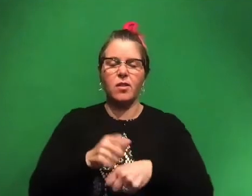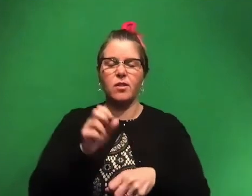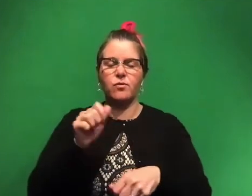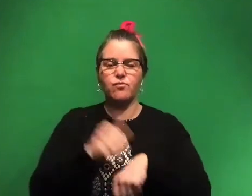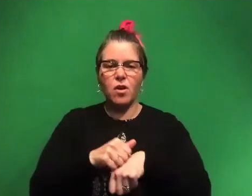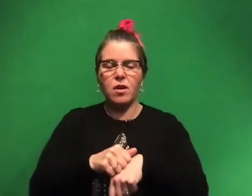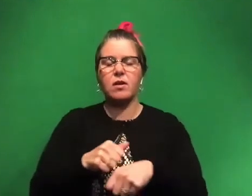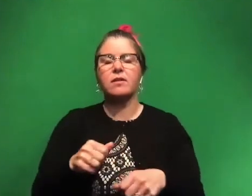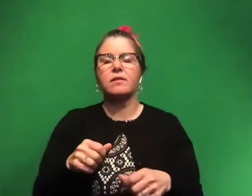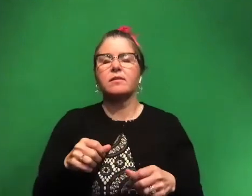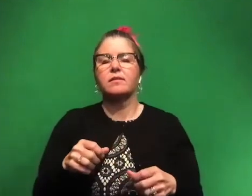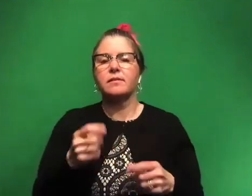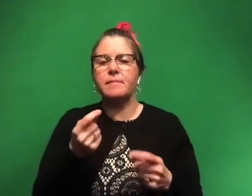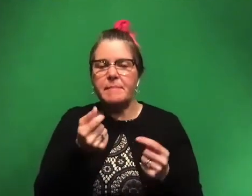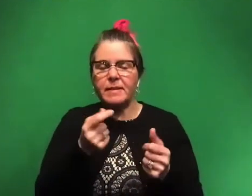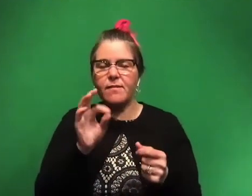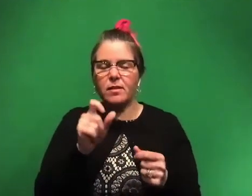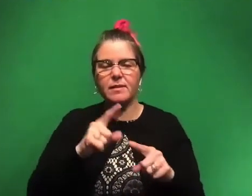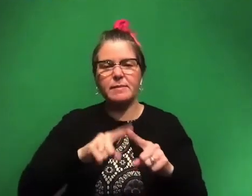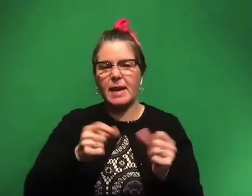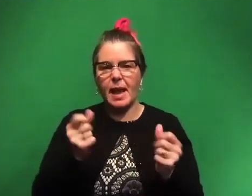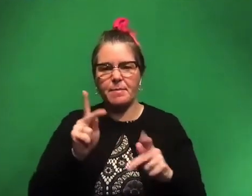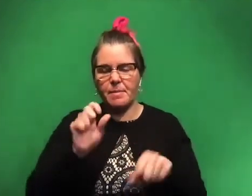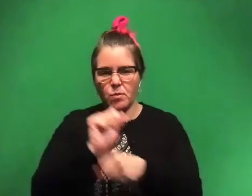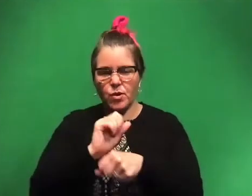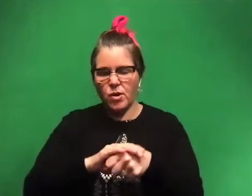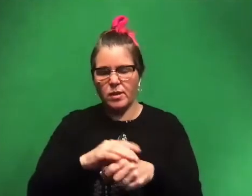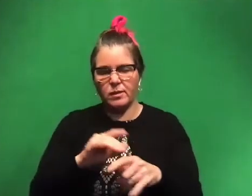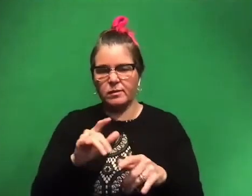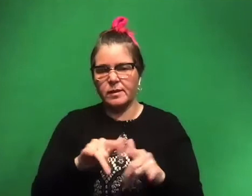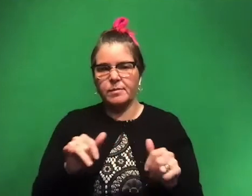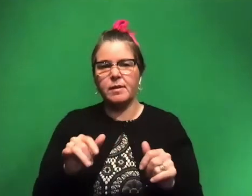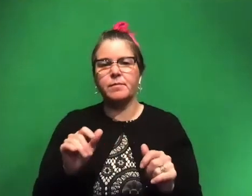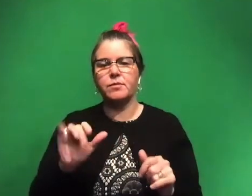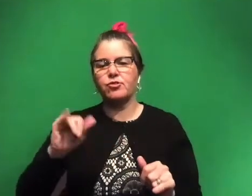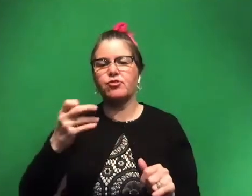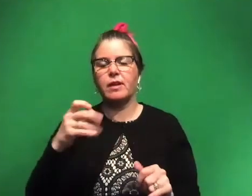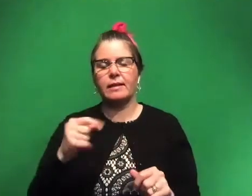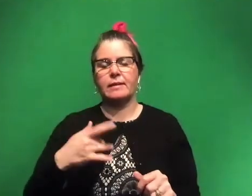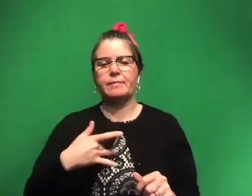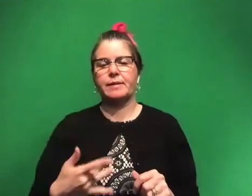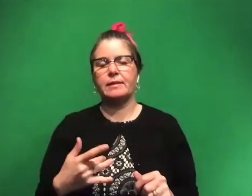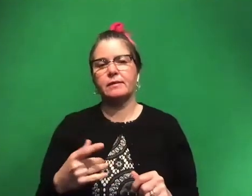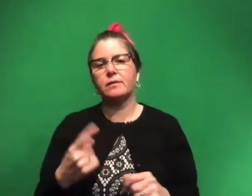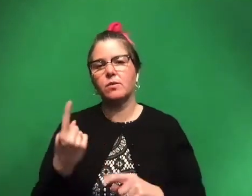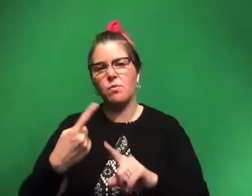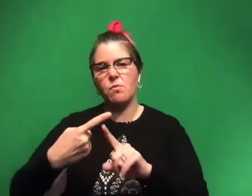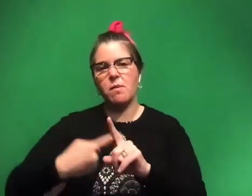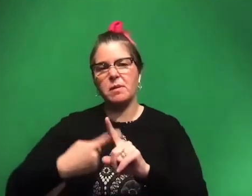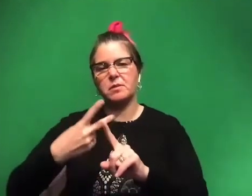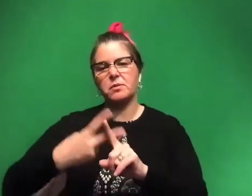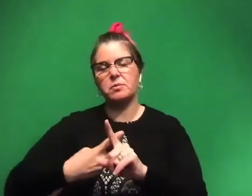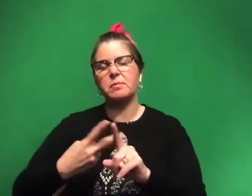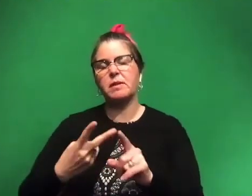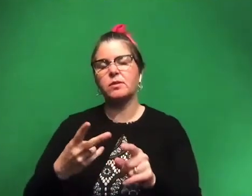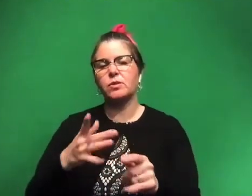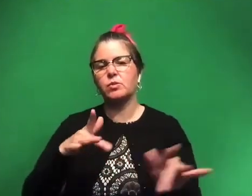fossils in here, depending on how many people are working on it. Um, our jackets usually take maybe a couple of months to completely